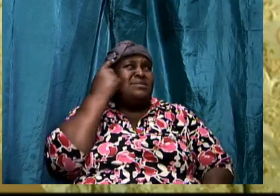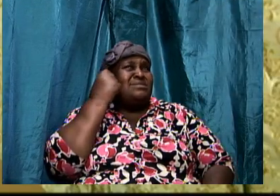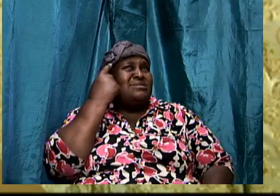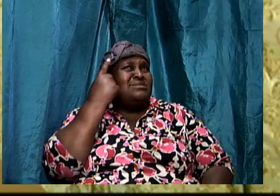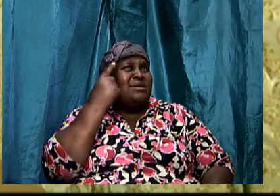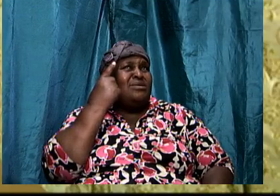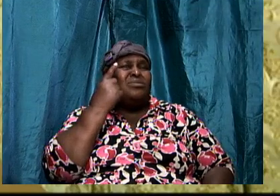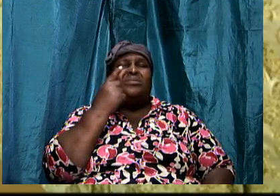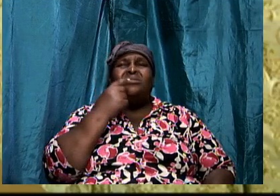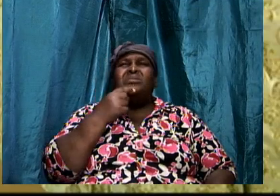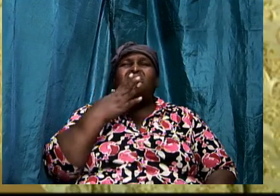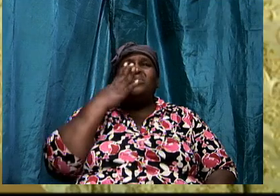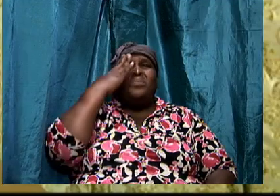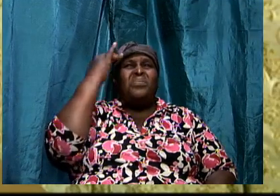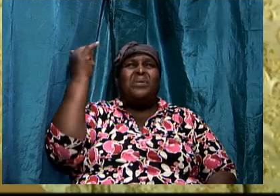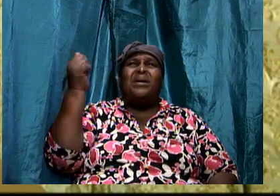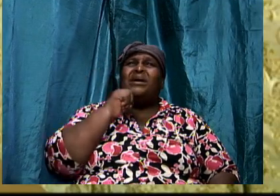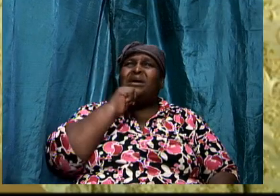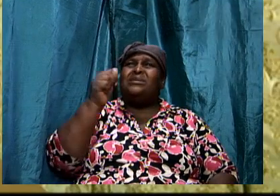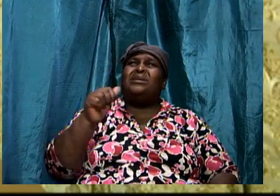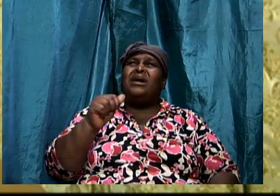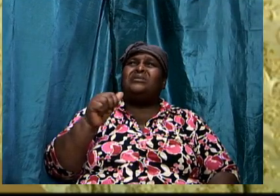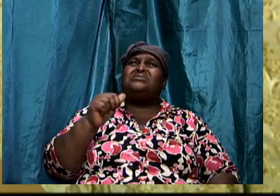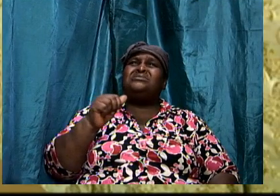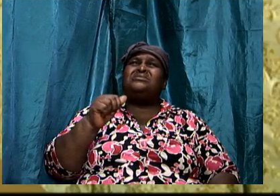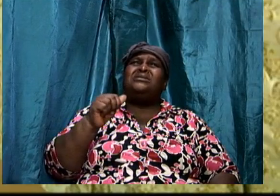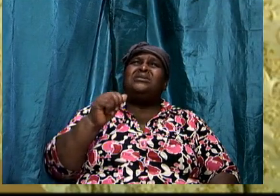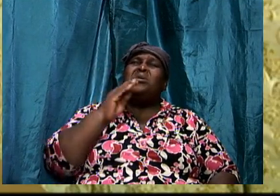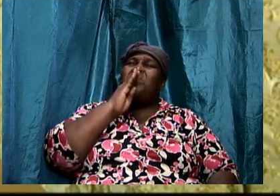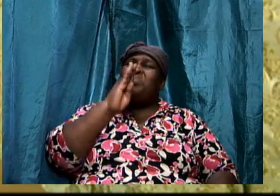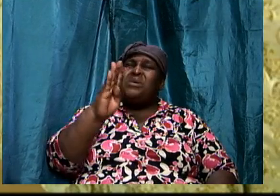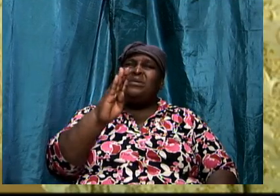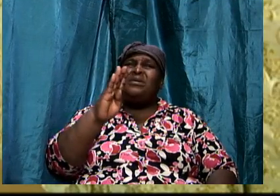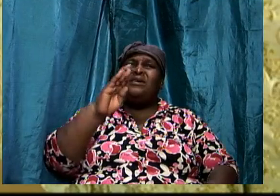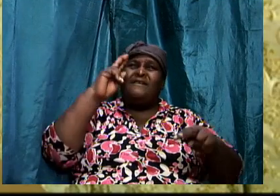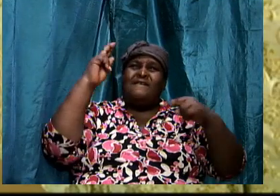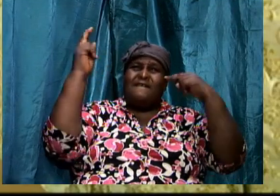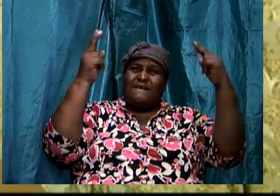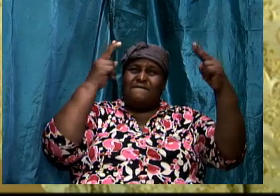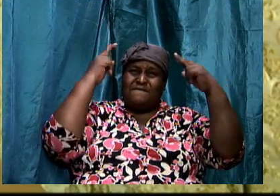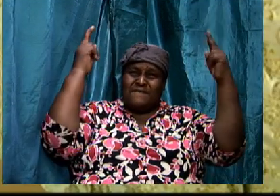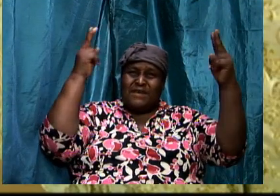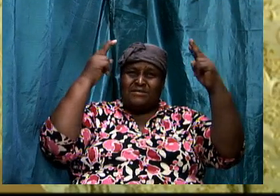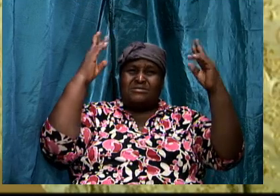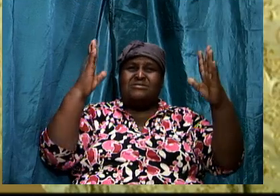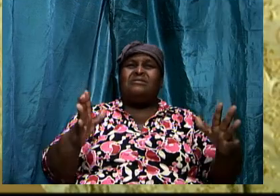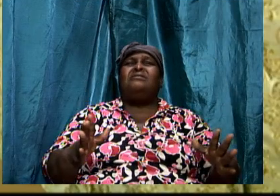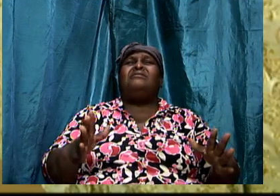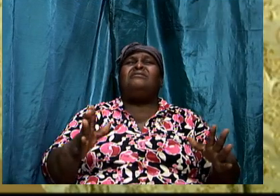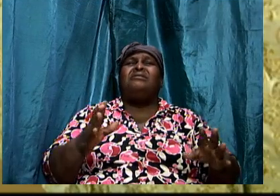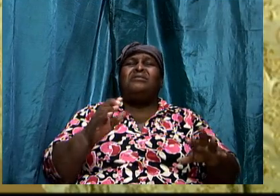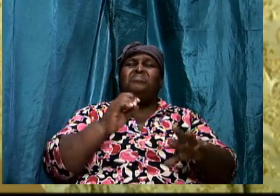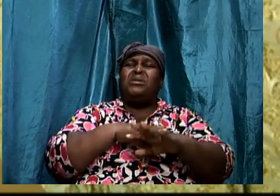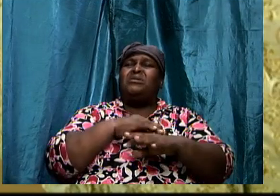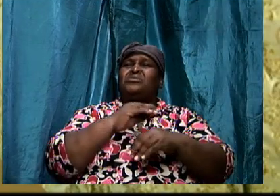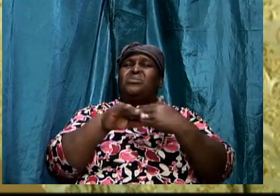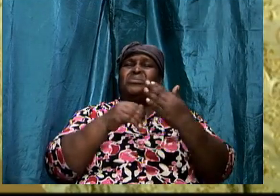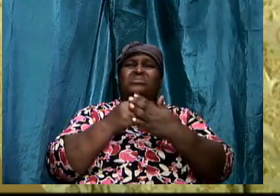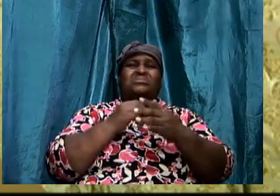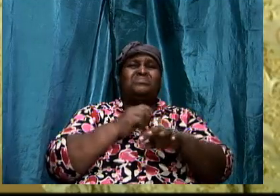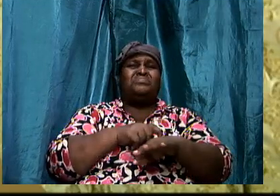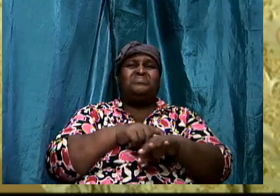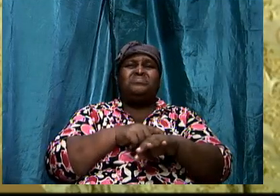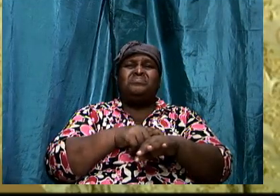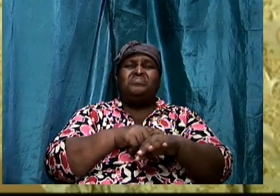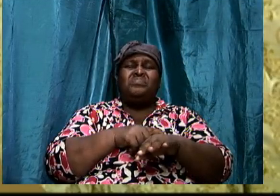the overcoming life. They know that something is wrong. There are folks who are saved and have been saved